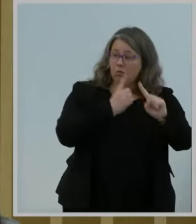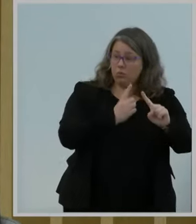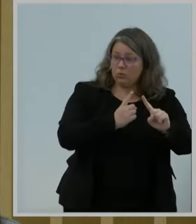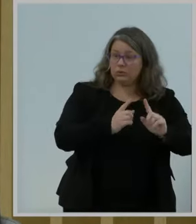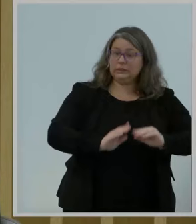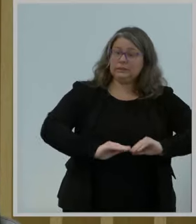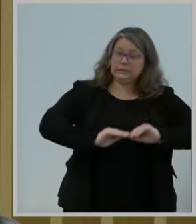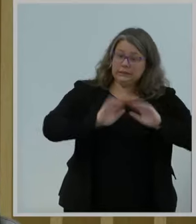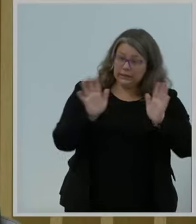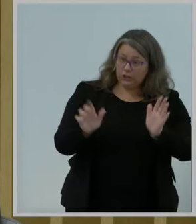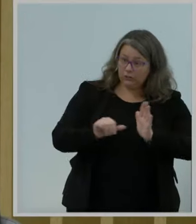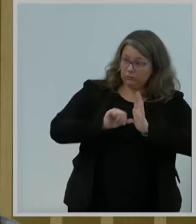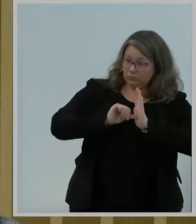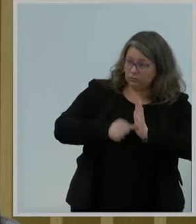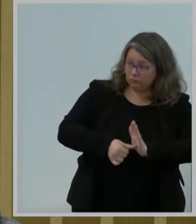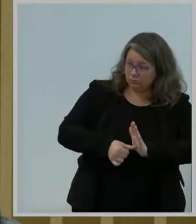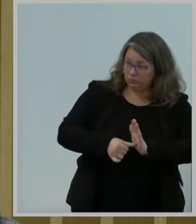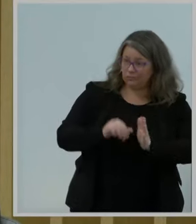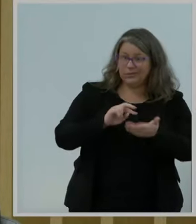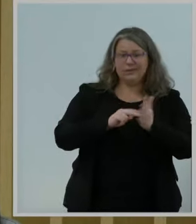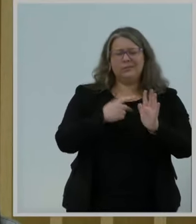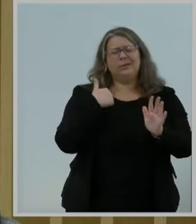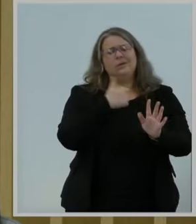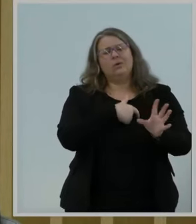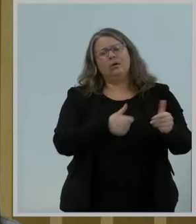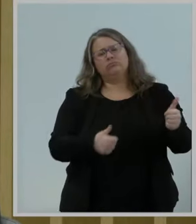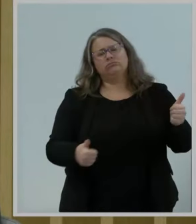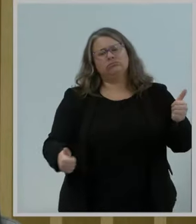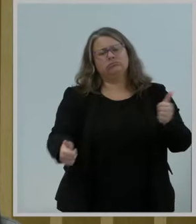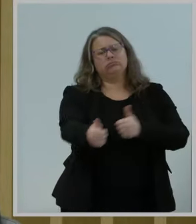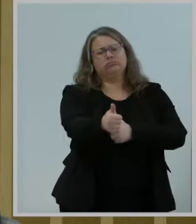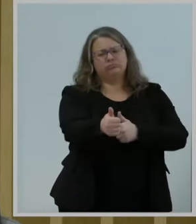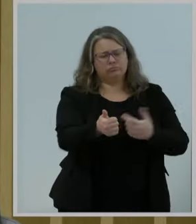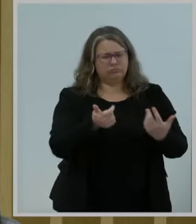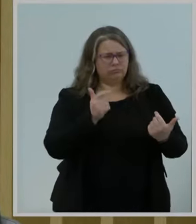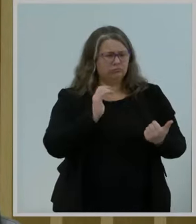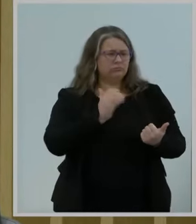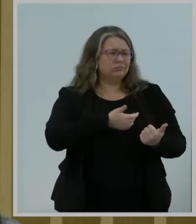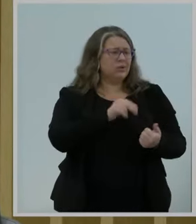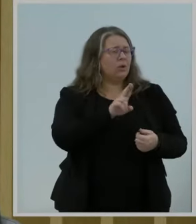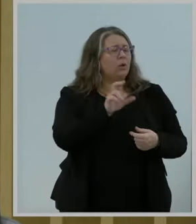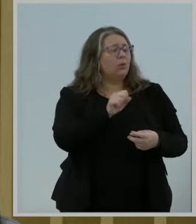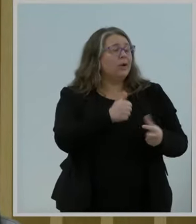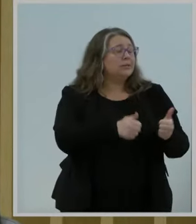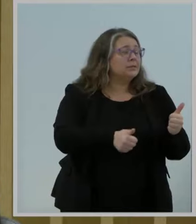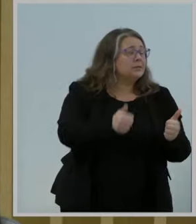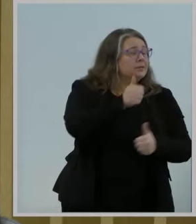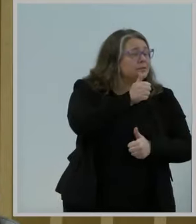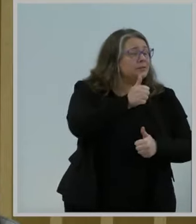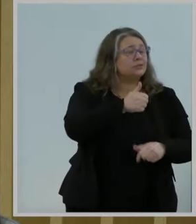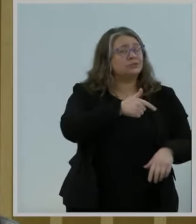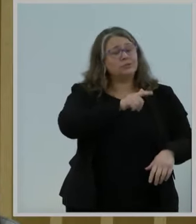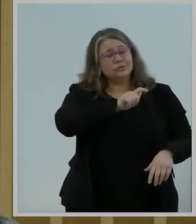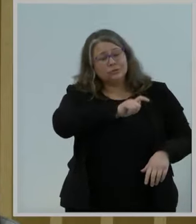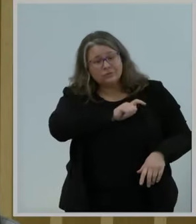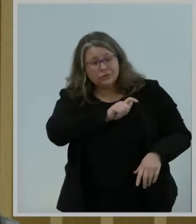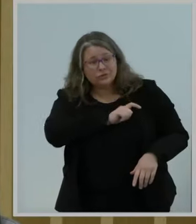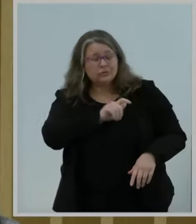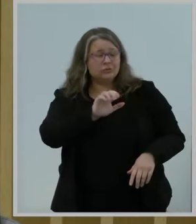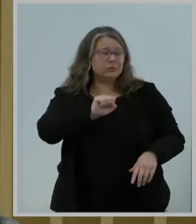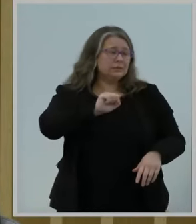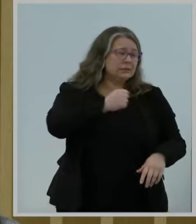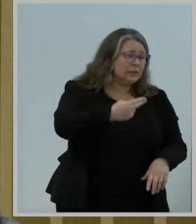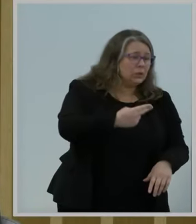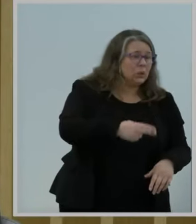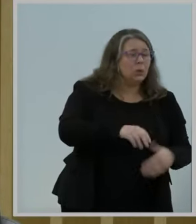of U.S. officials and our allied stakeholders that are working in international settings to ensure that spectrum bands and